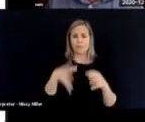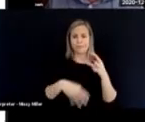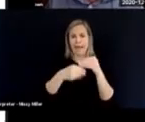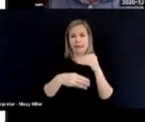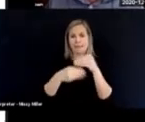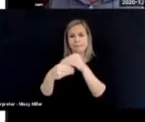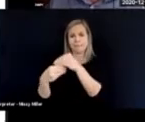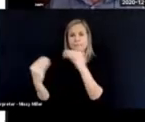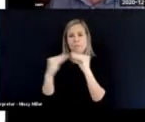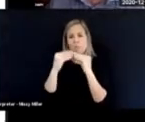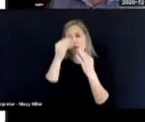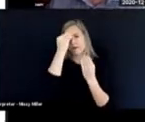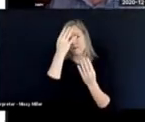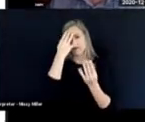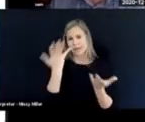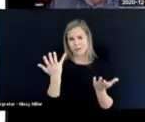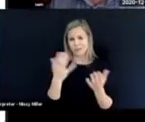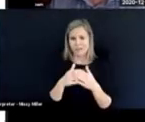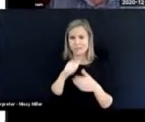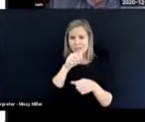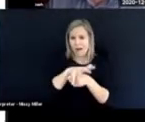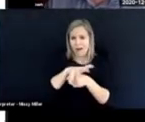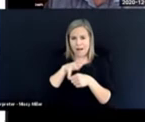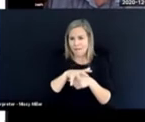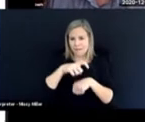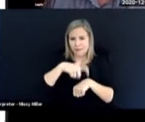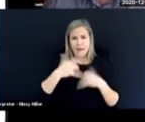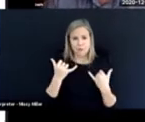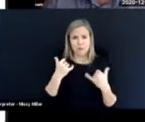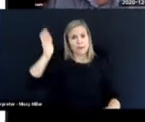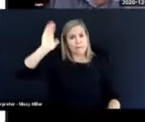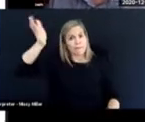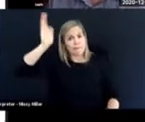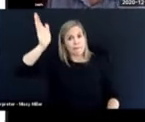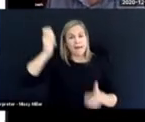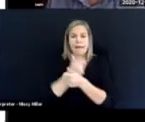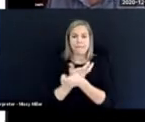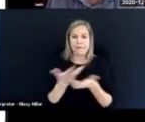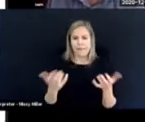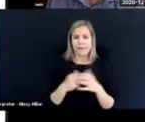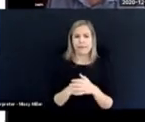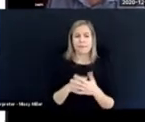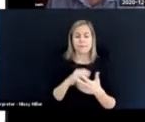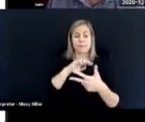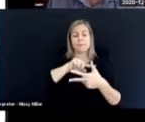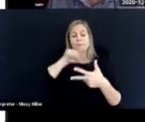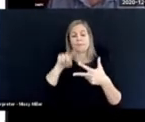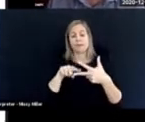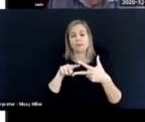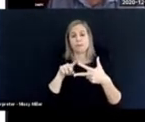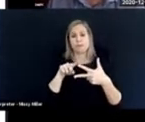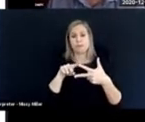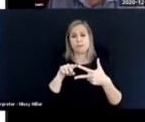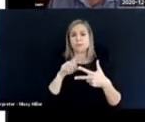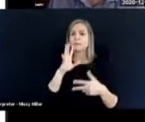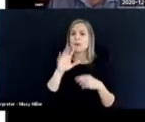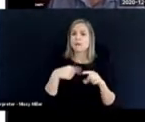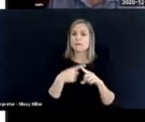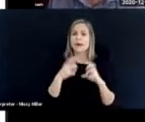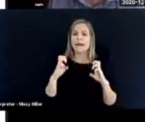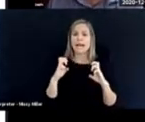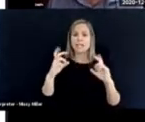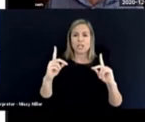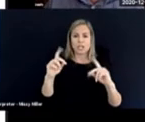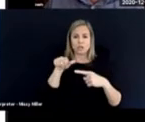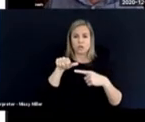will be having to leave today. Then the next link is to the section on educational practices, which will get